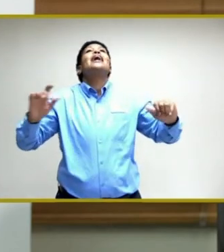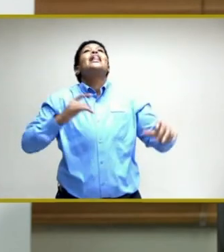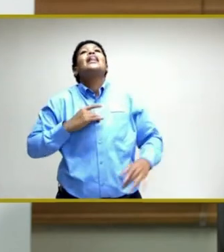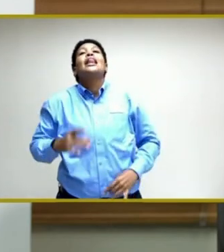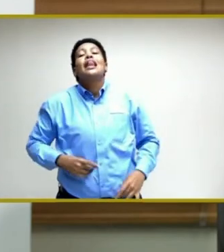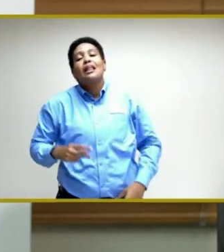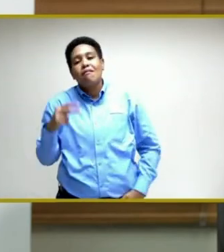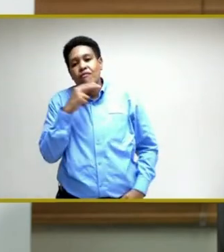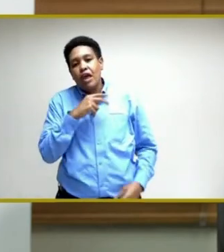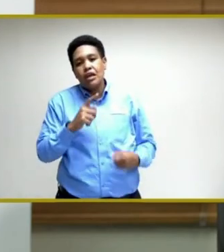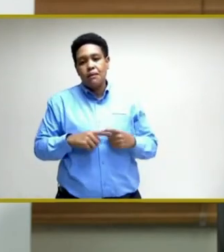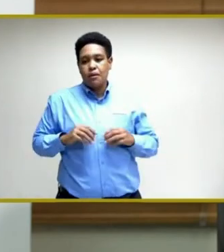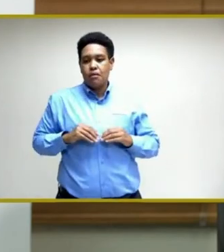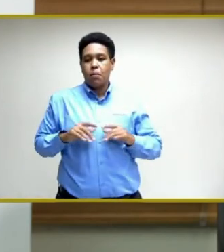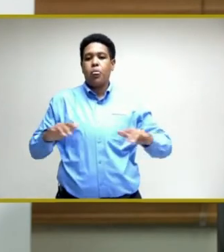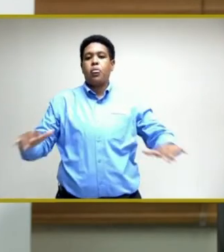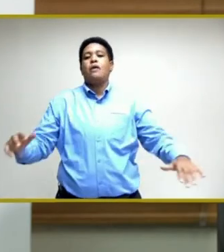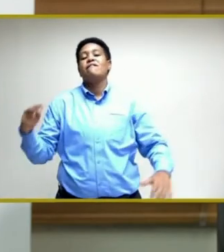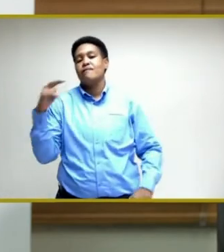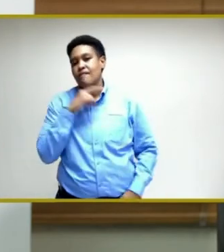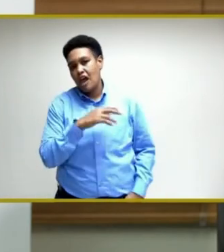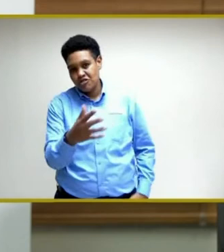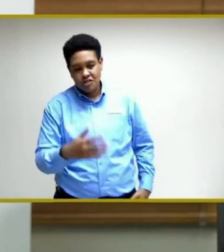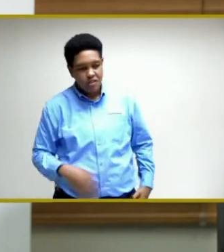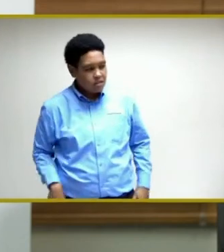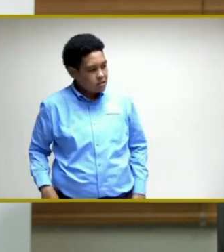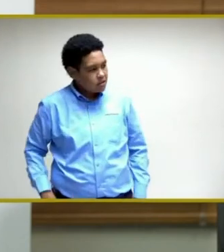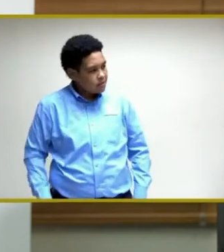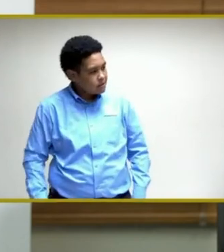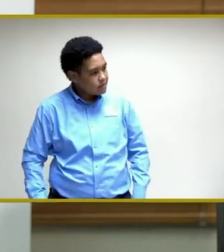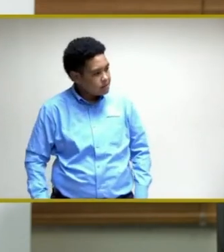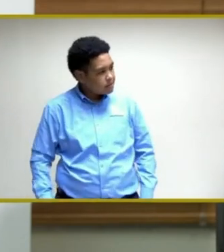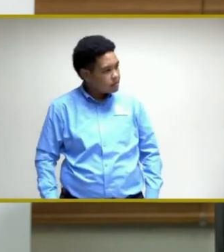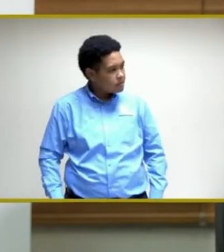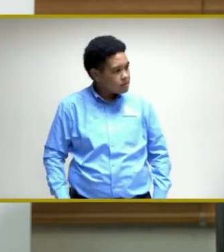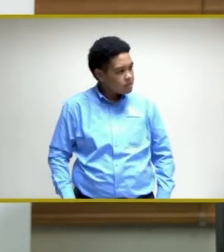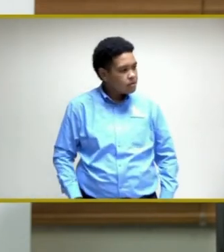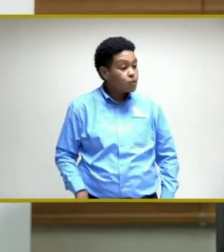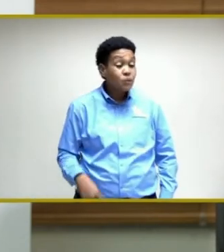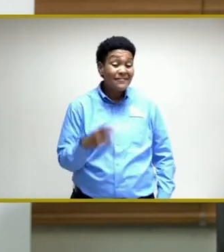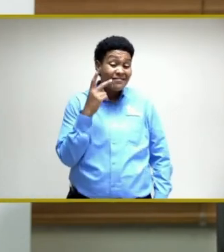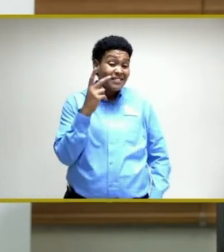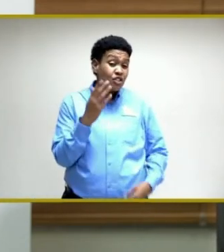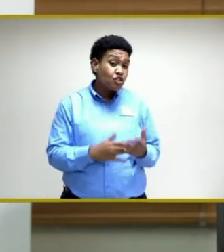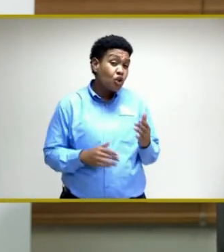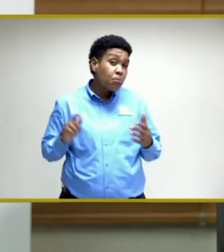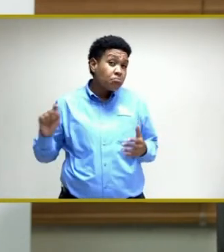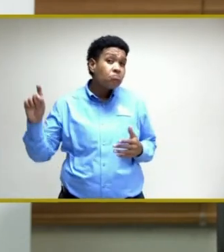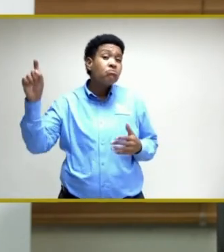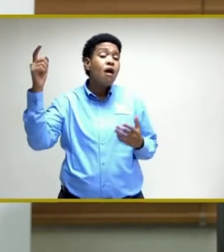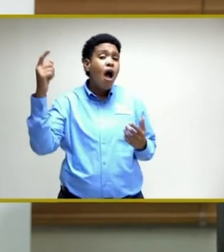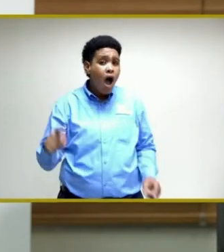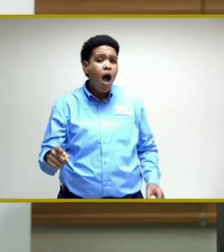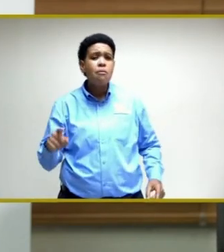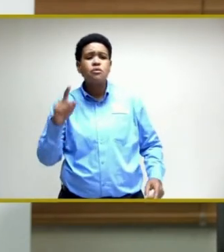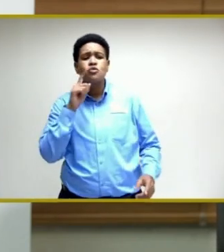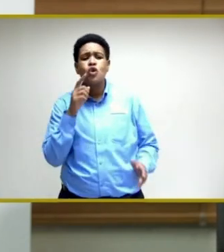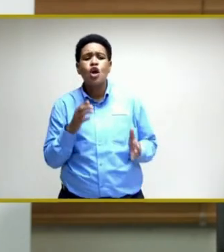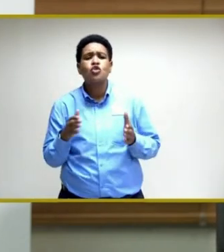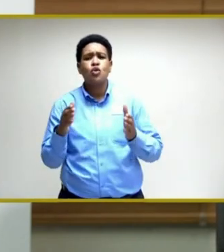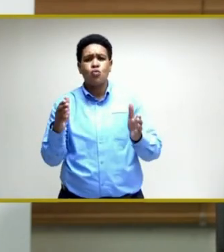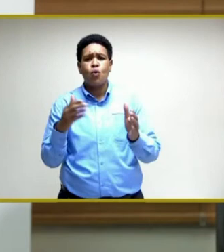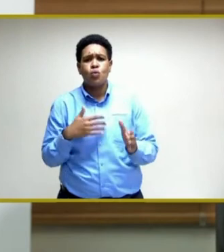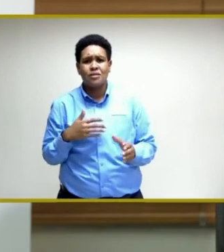and transmit the virus. And we have seen some cases like that. So it's a road we're traveling